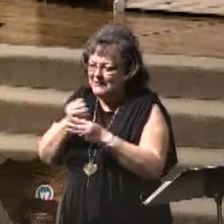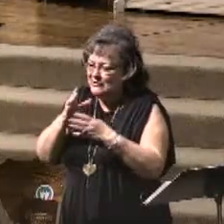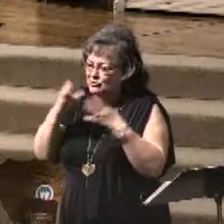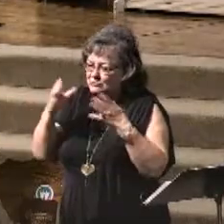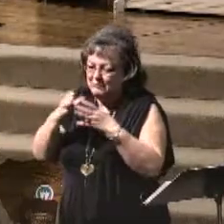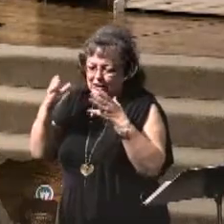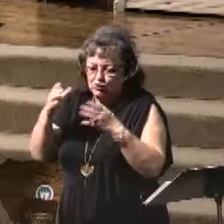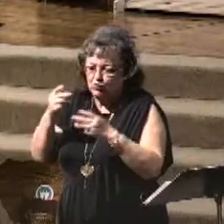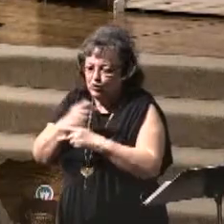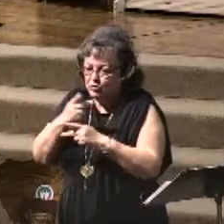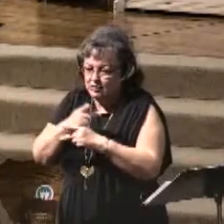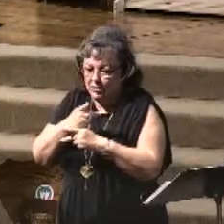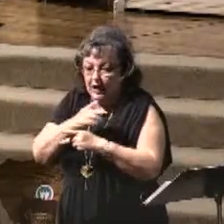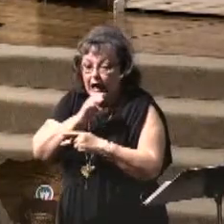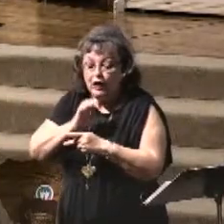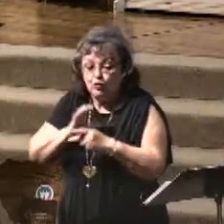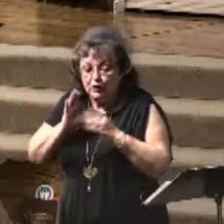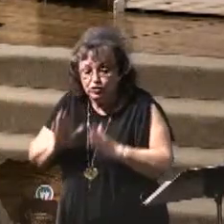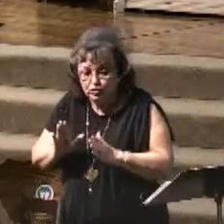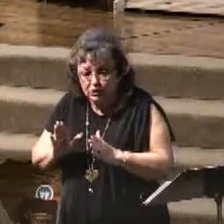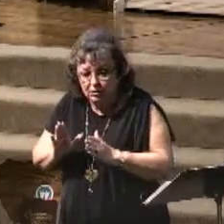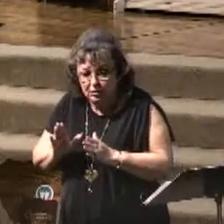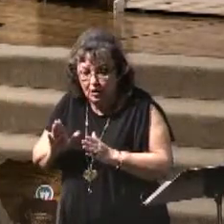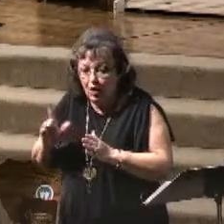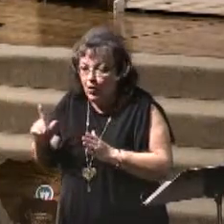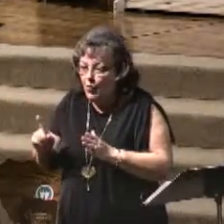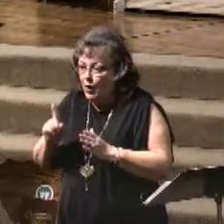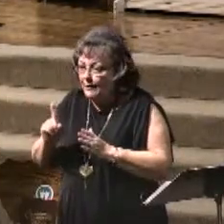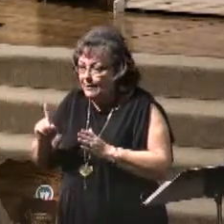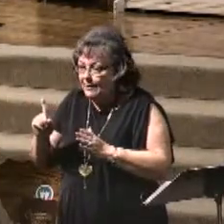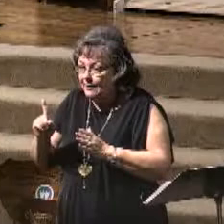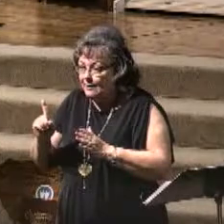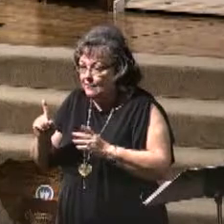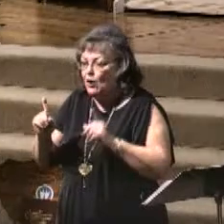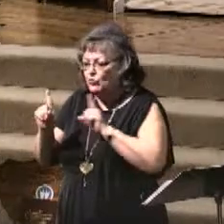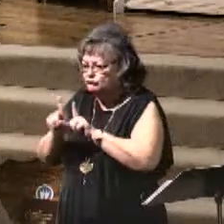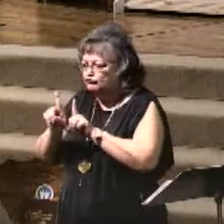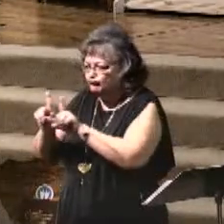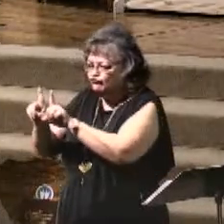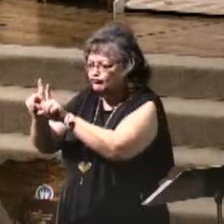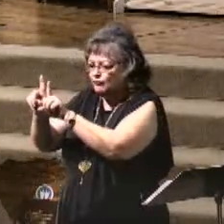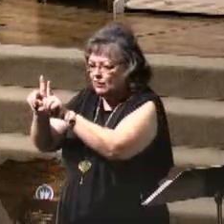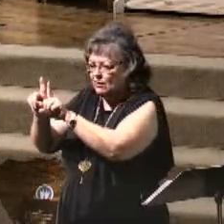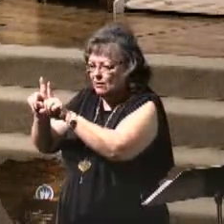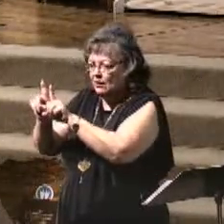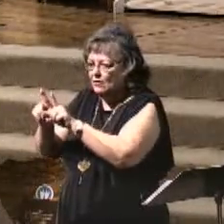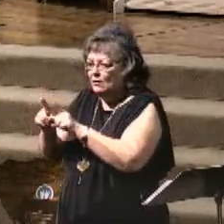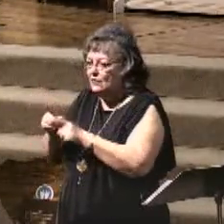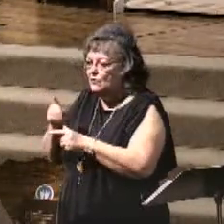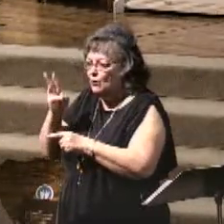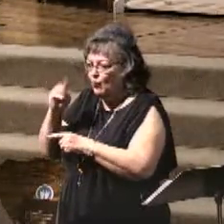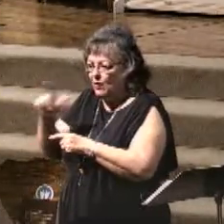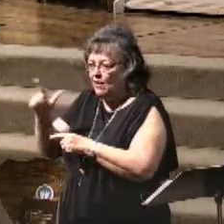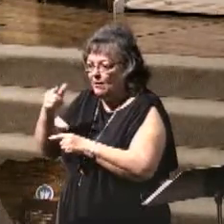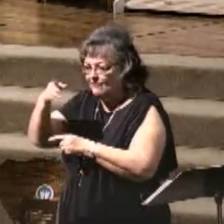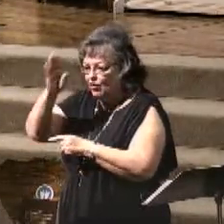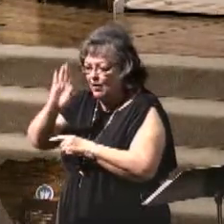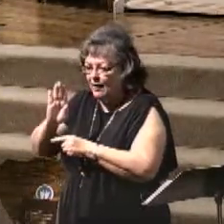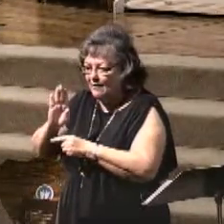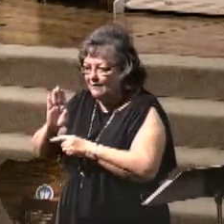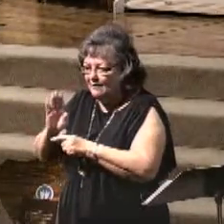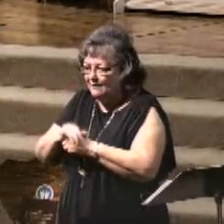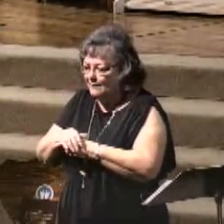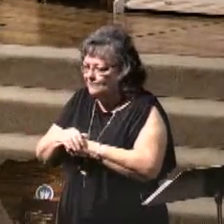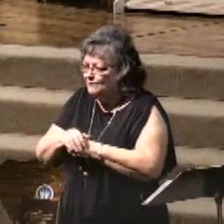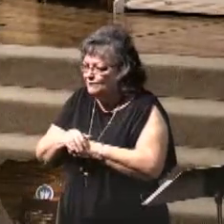A Christian walking in the will of God is invincible until God